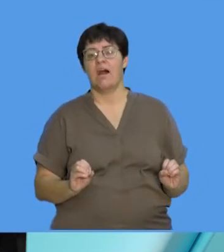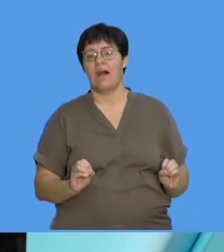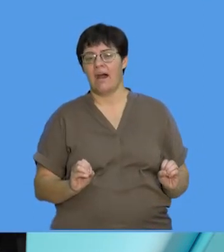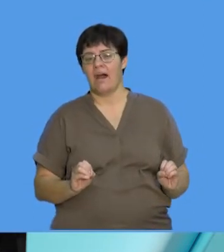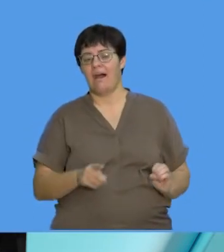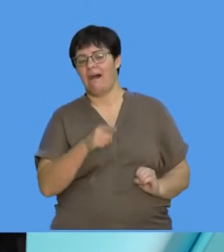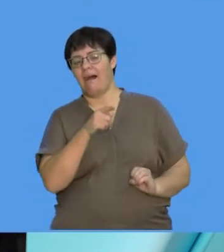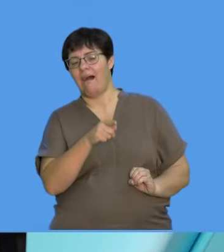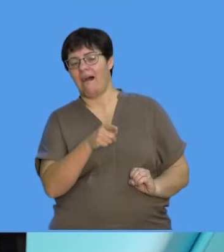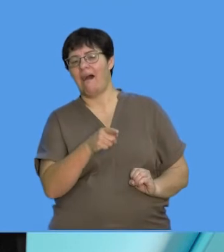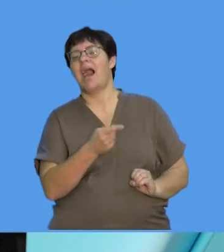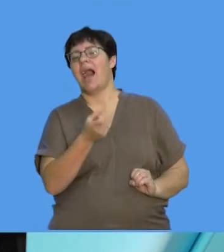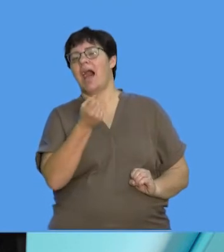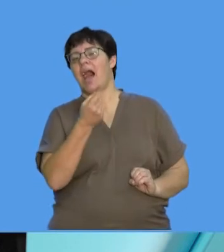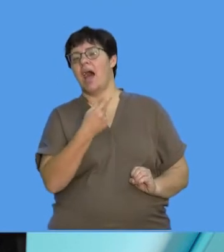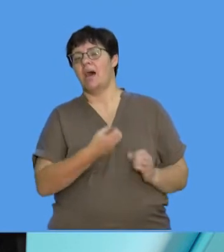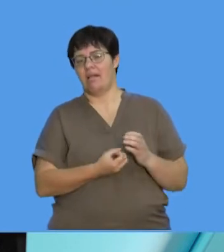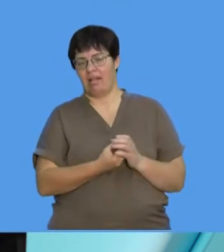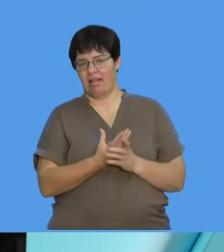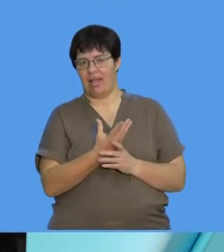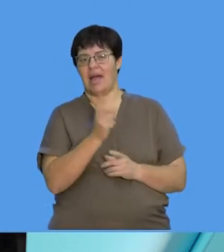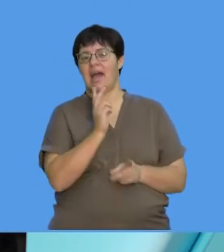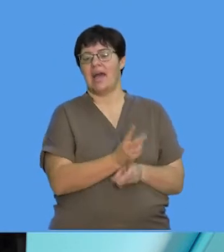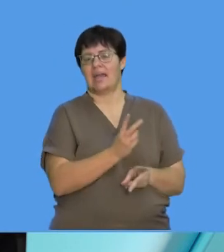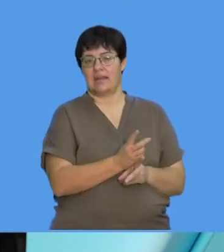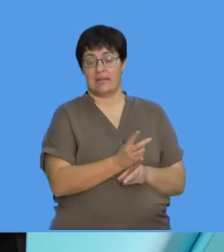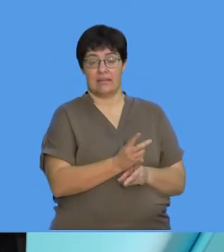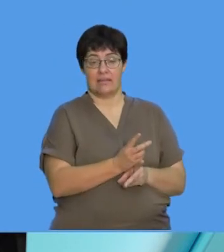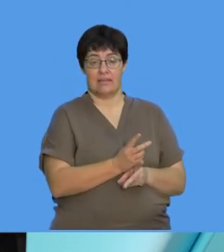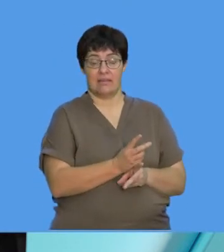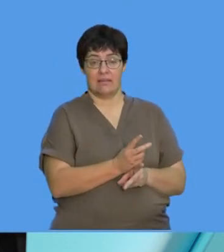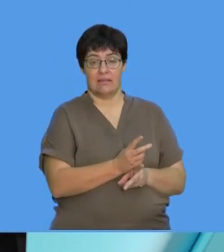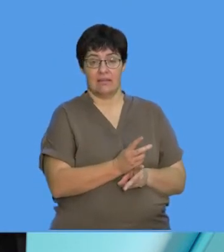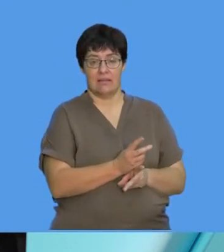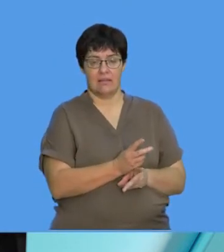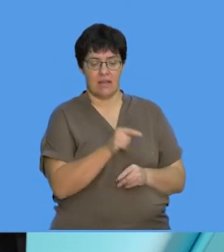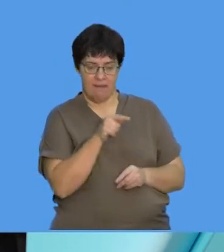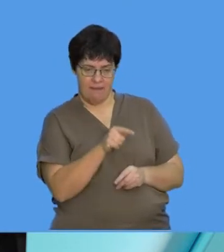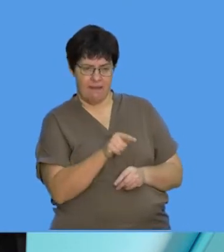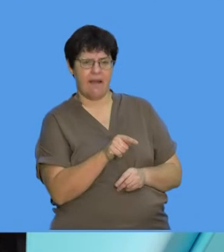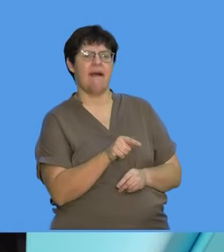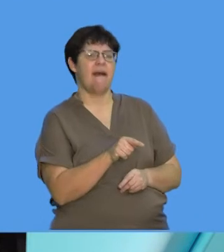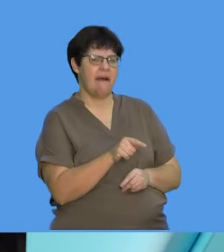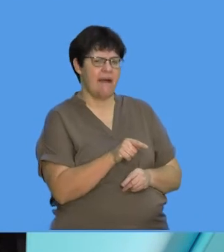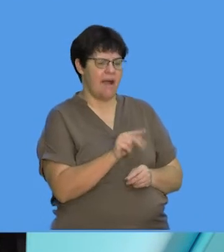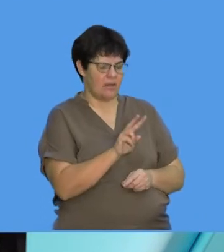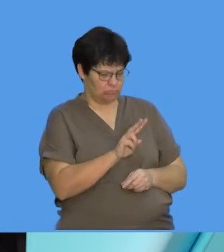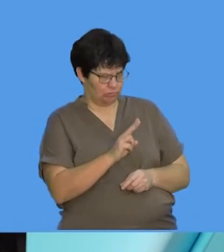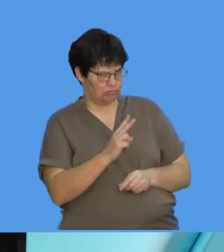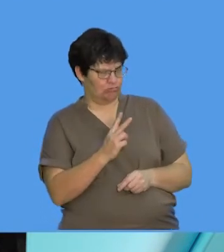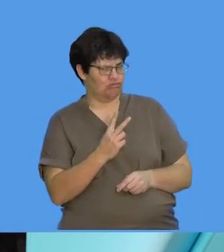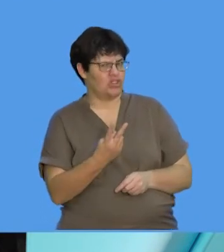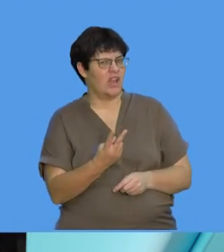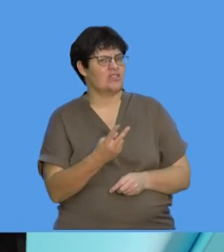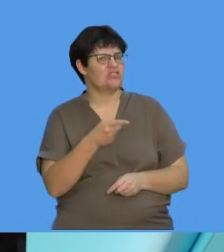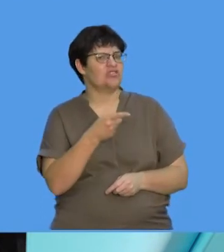starts developing again. And sometimes what could happen is the bacteria could mutate, which